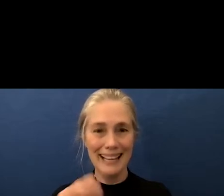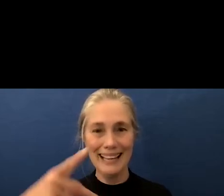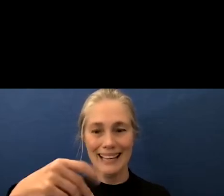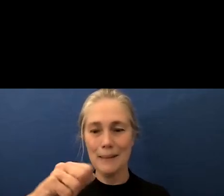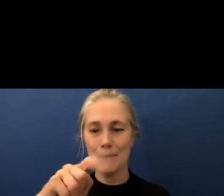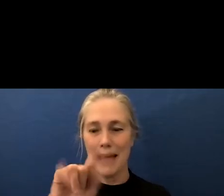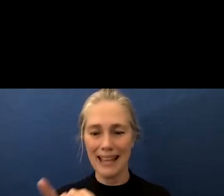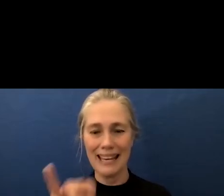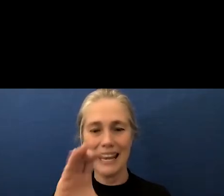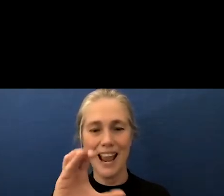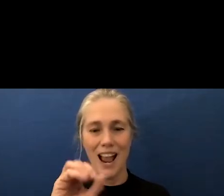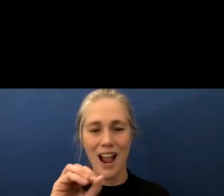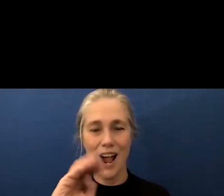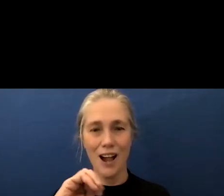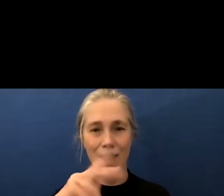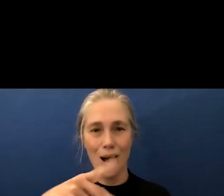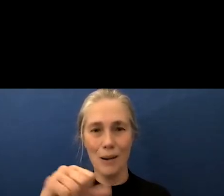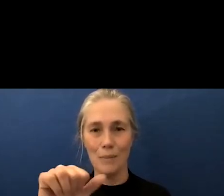sapansky